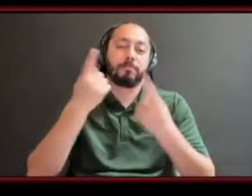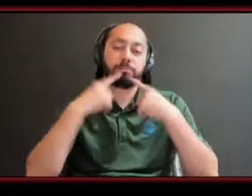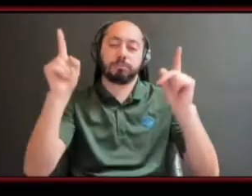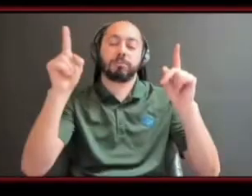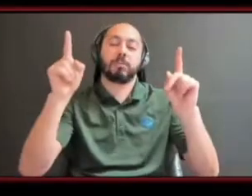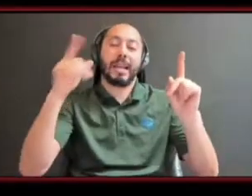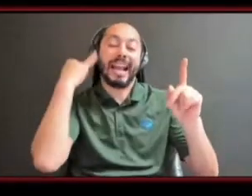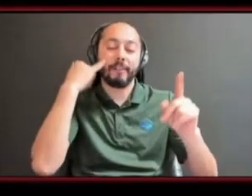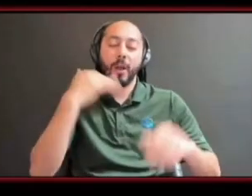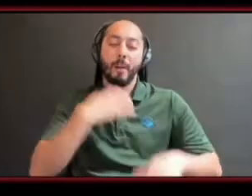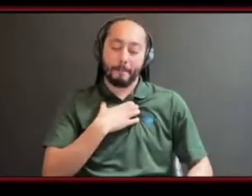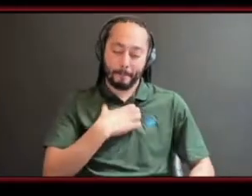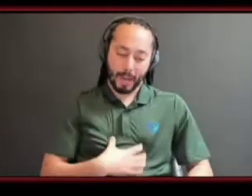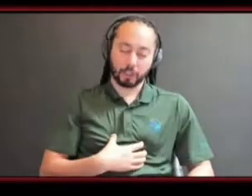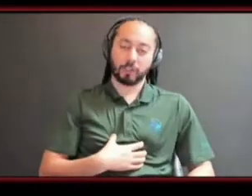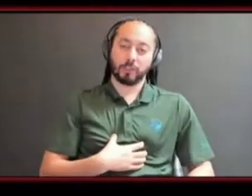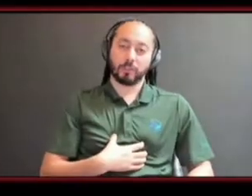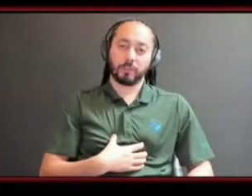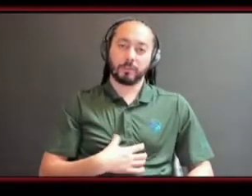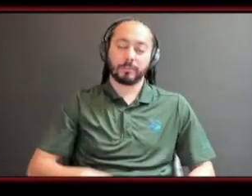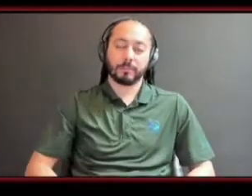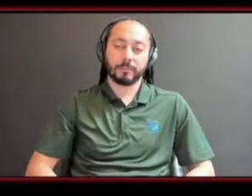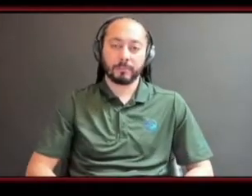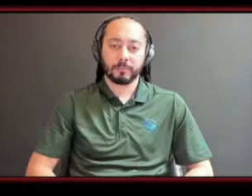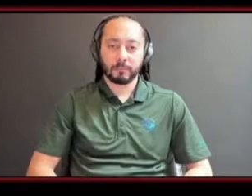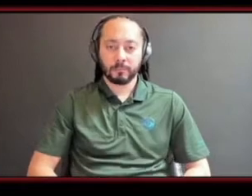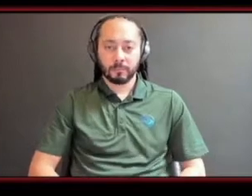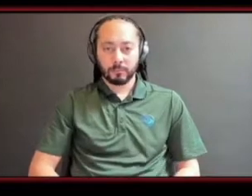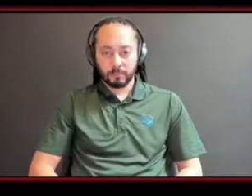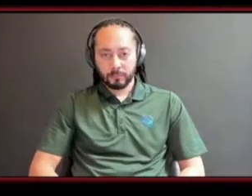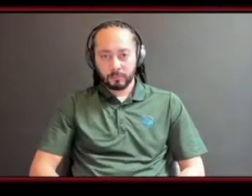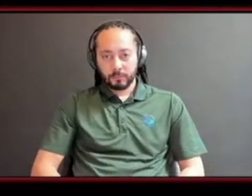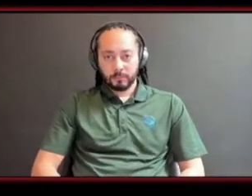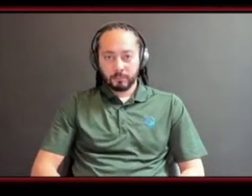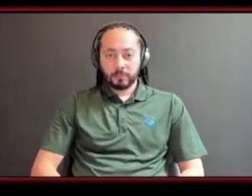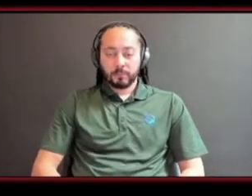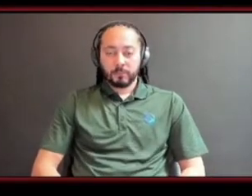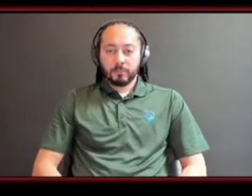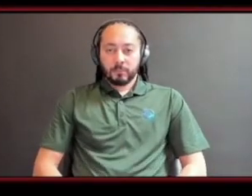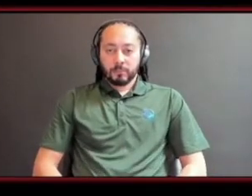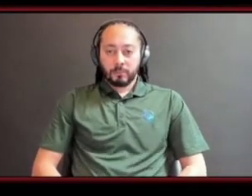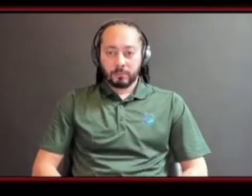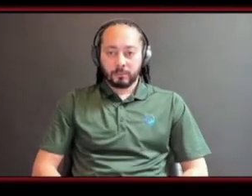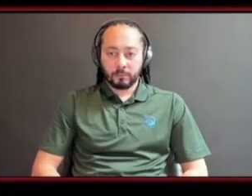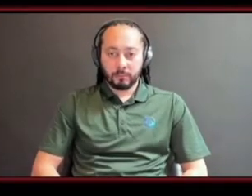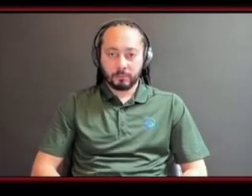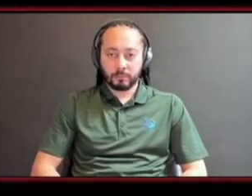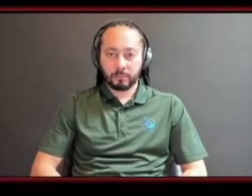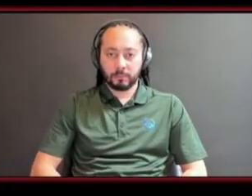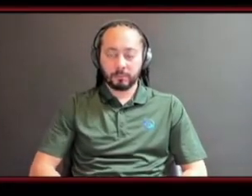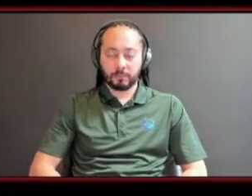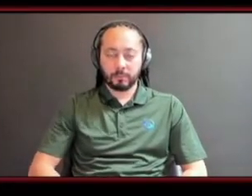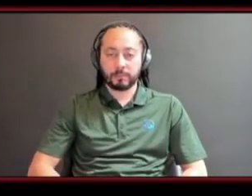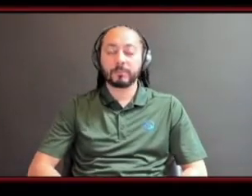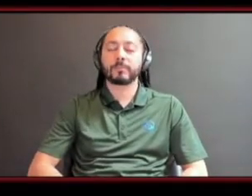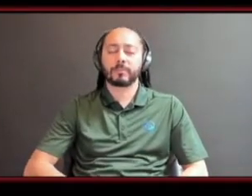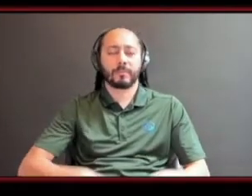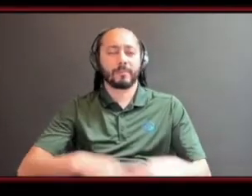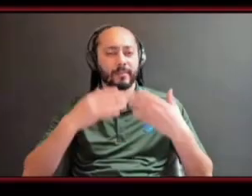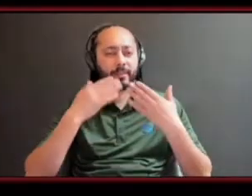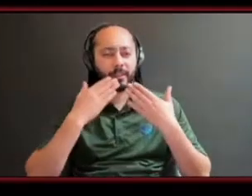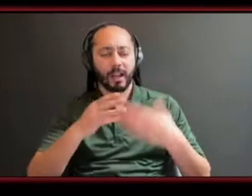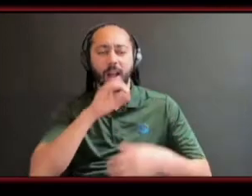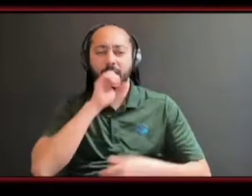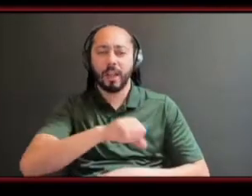up great great i love that answer salita and i think it's very important that you better surround yourself around people that